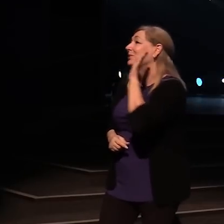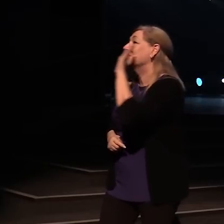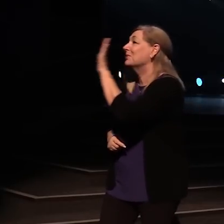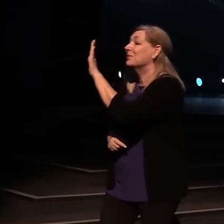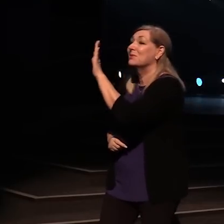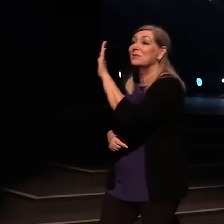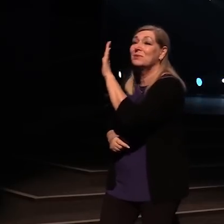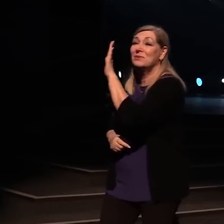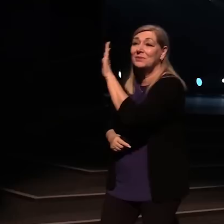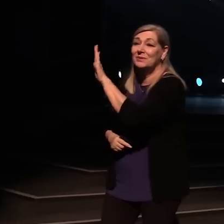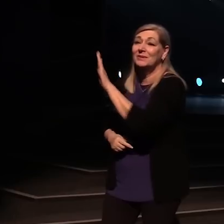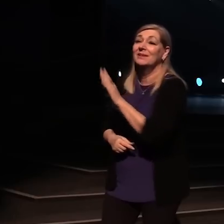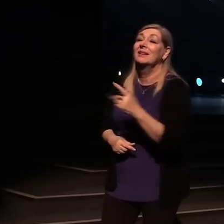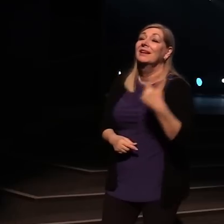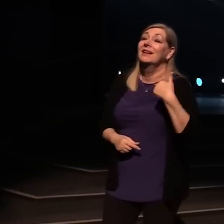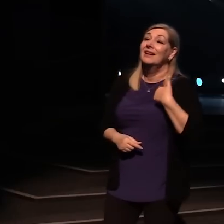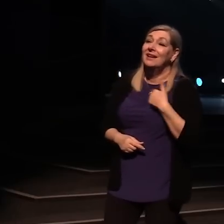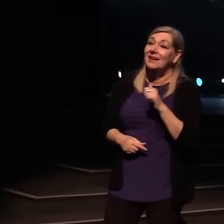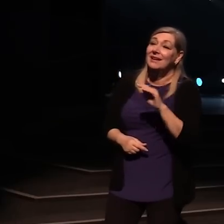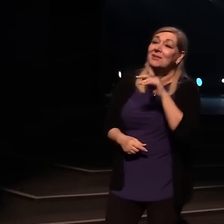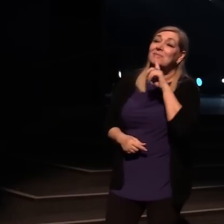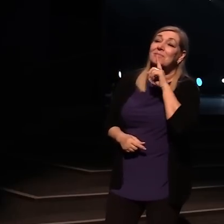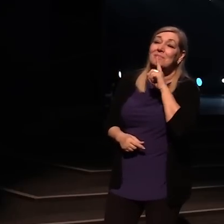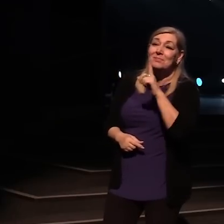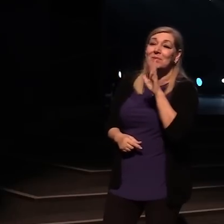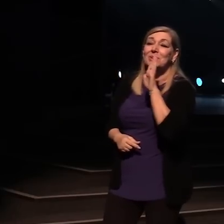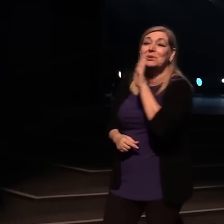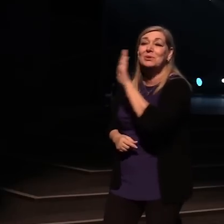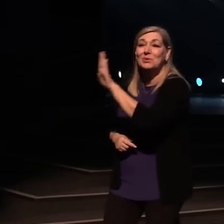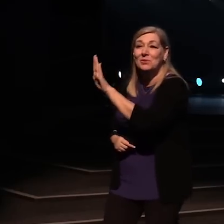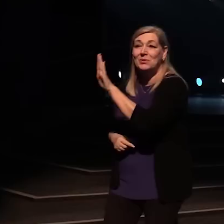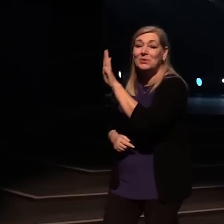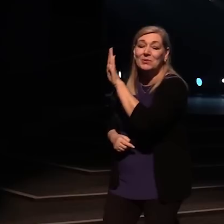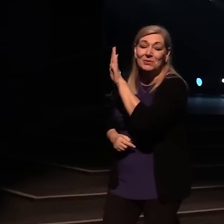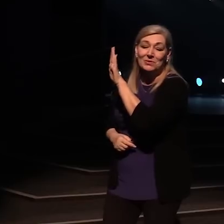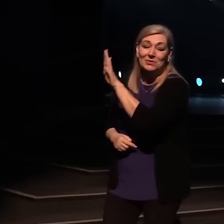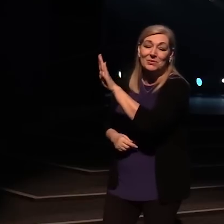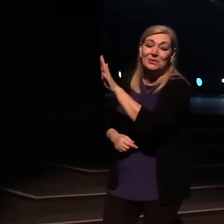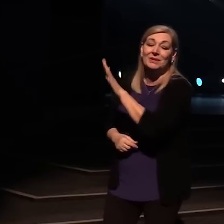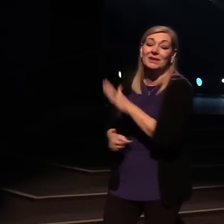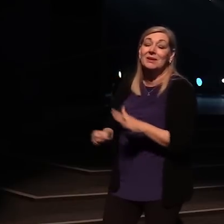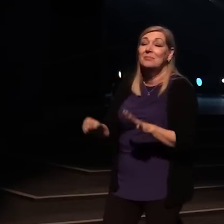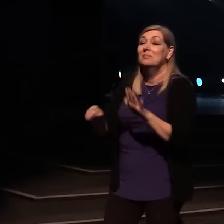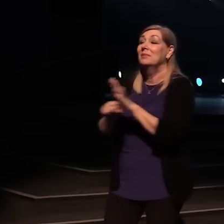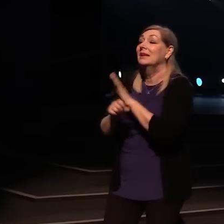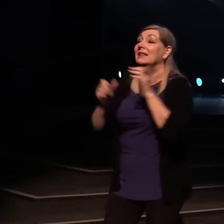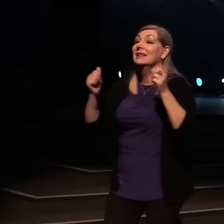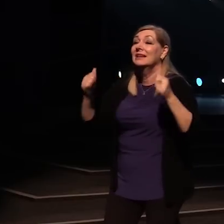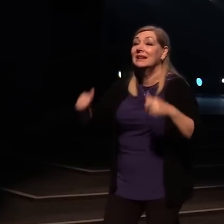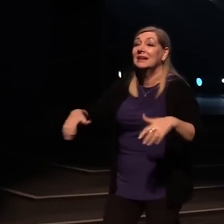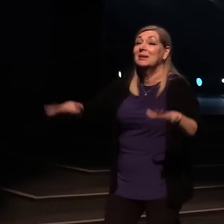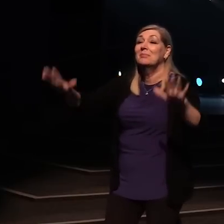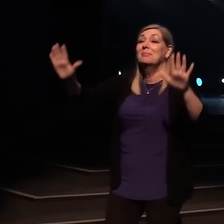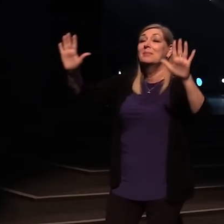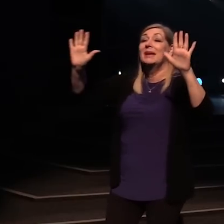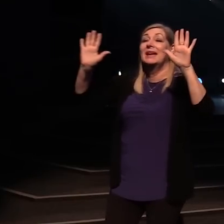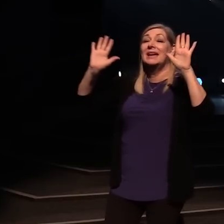I am, I am, completely yours Completely